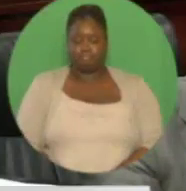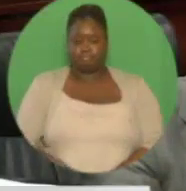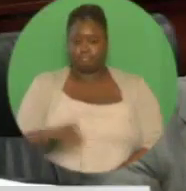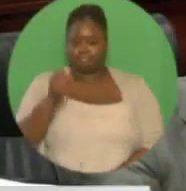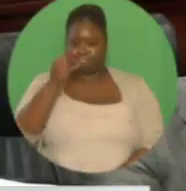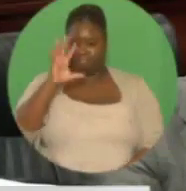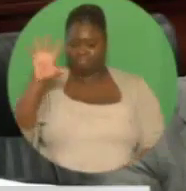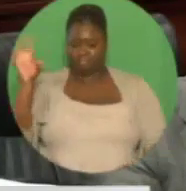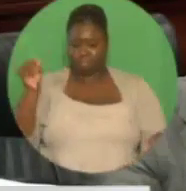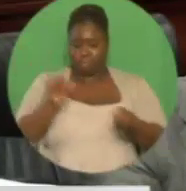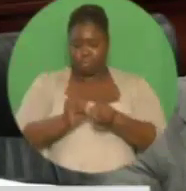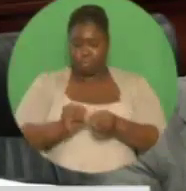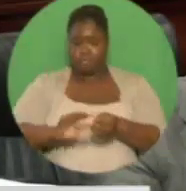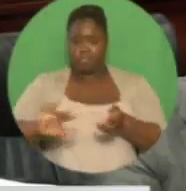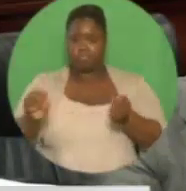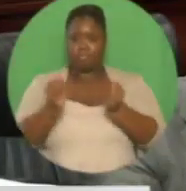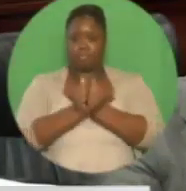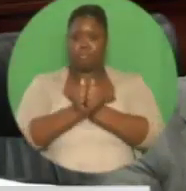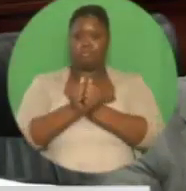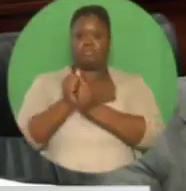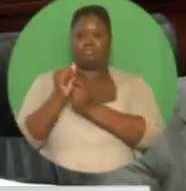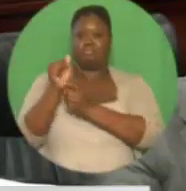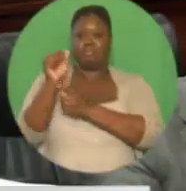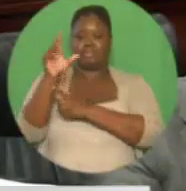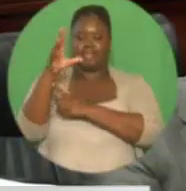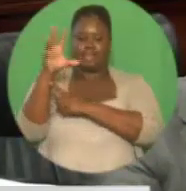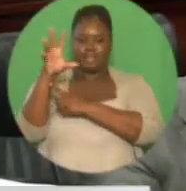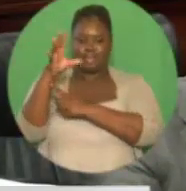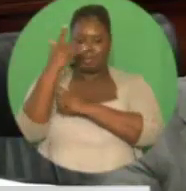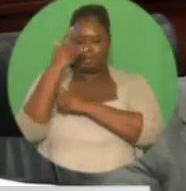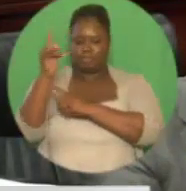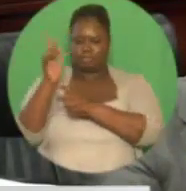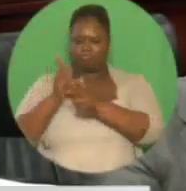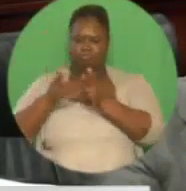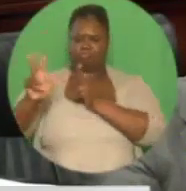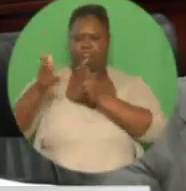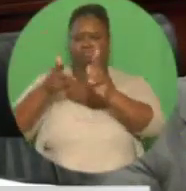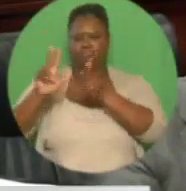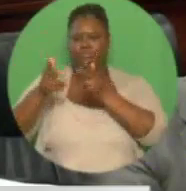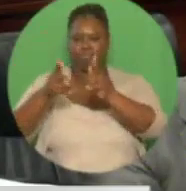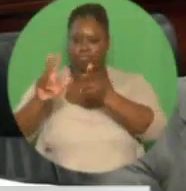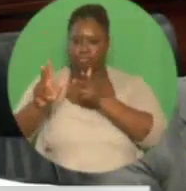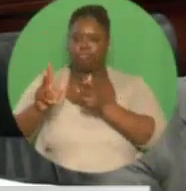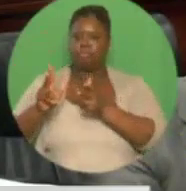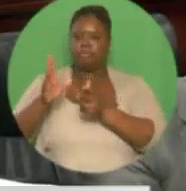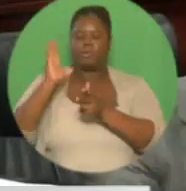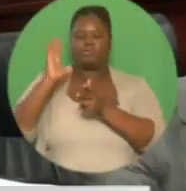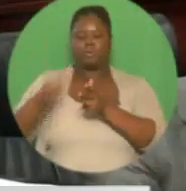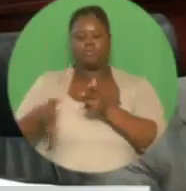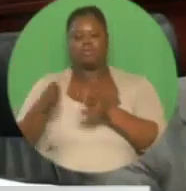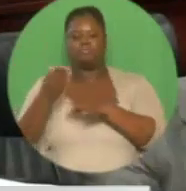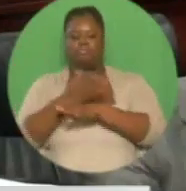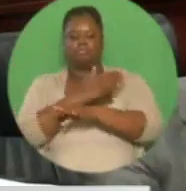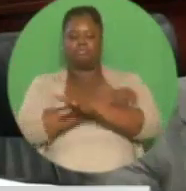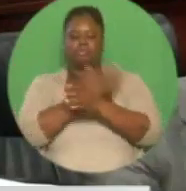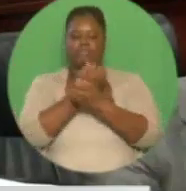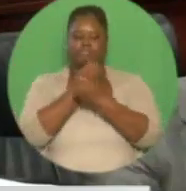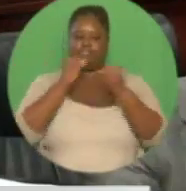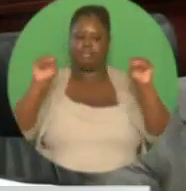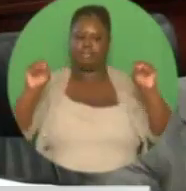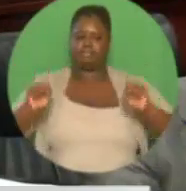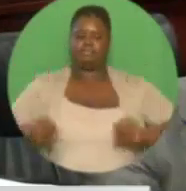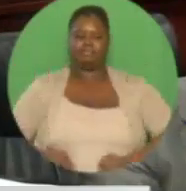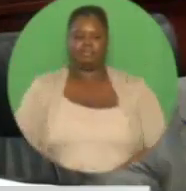combined with speed cameras and breathalyzers, would consolidate the already improving safety on our roads.